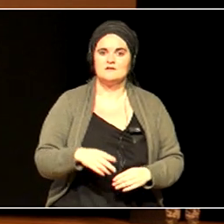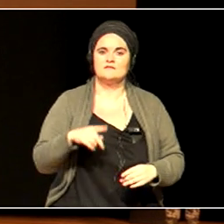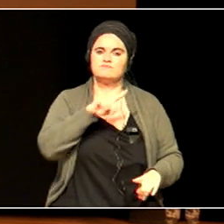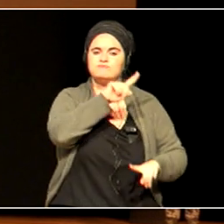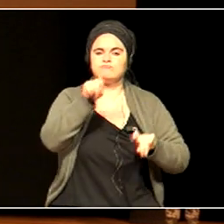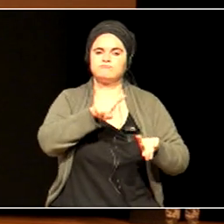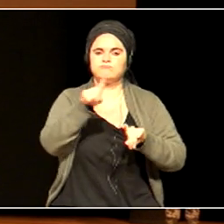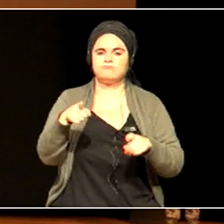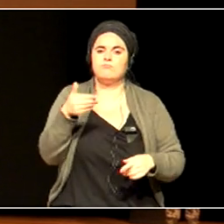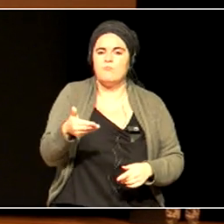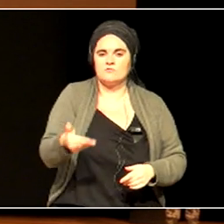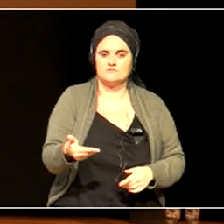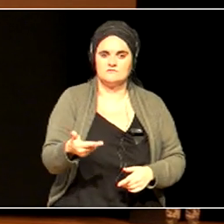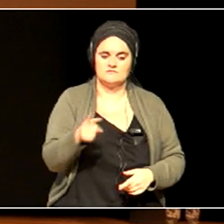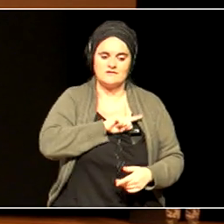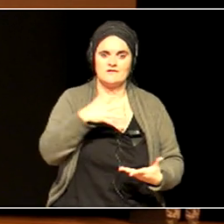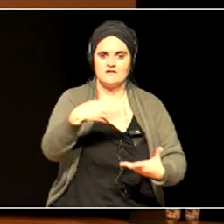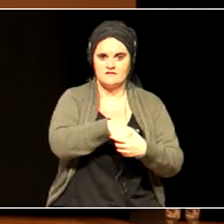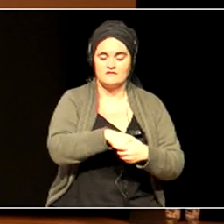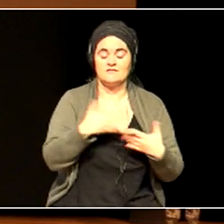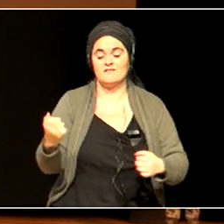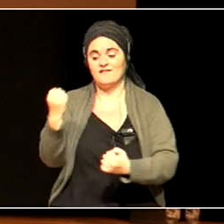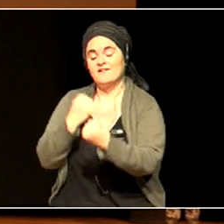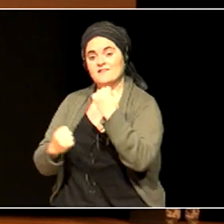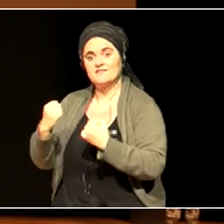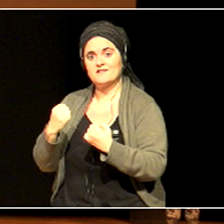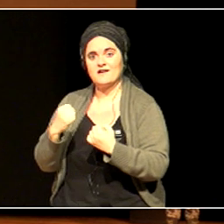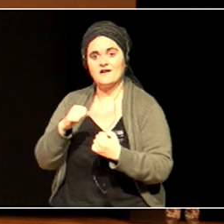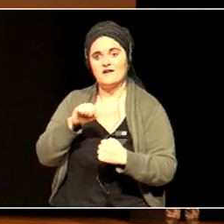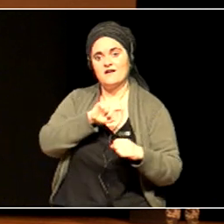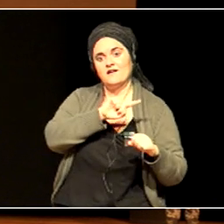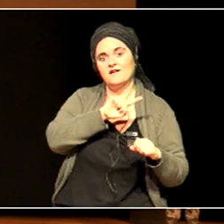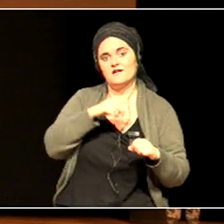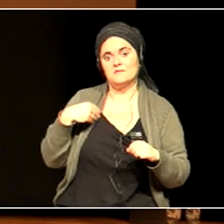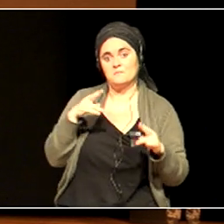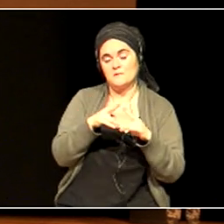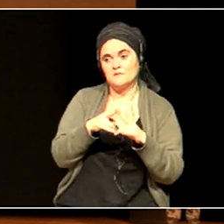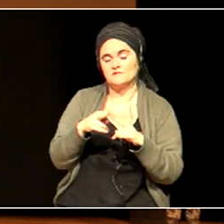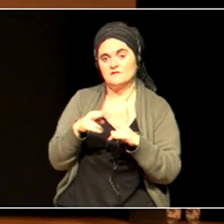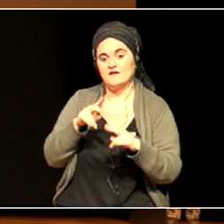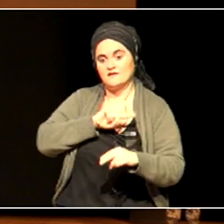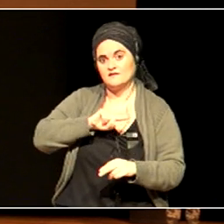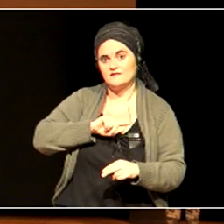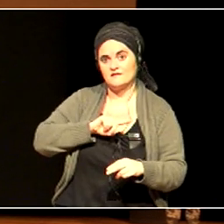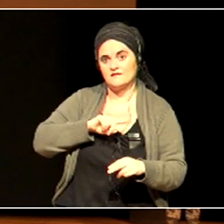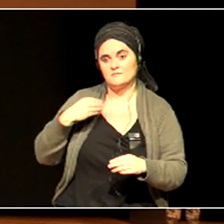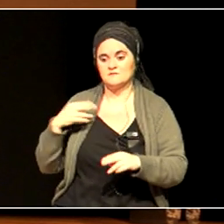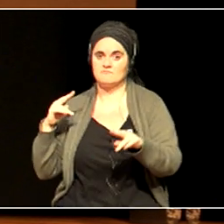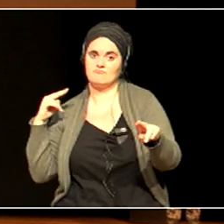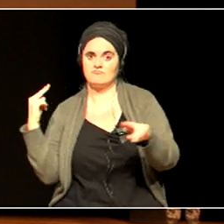the big ethical question. How can people, how can we create